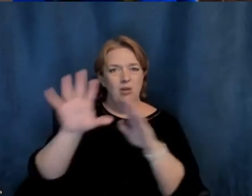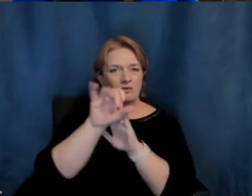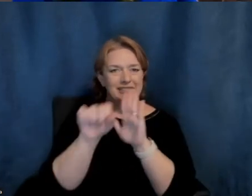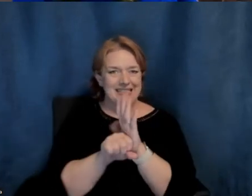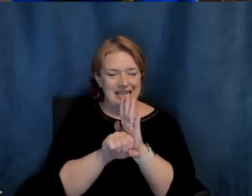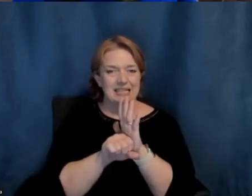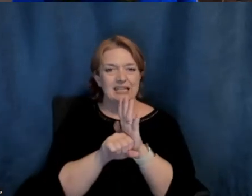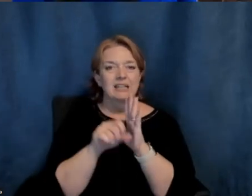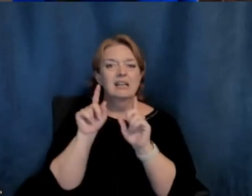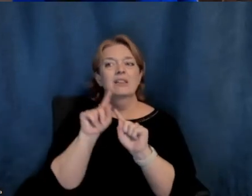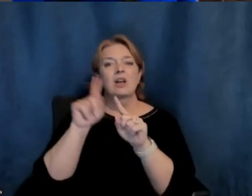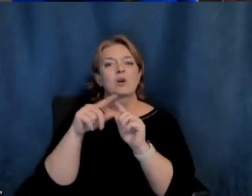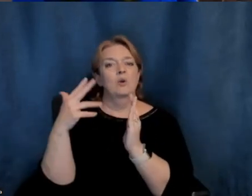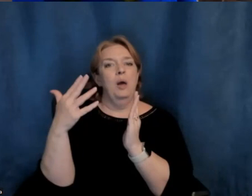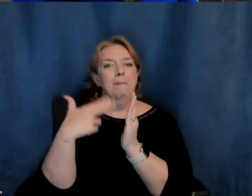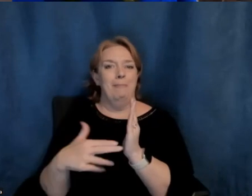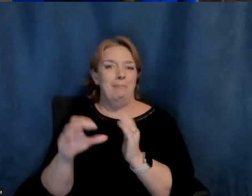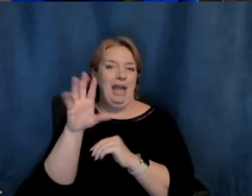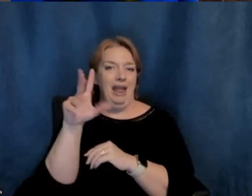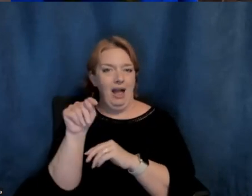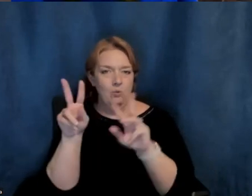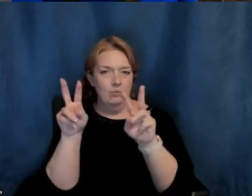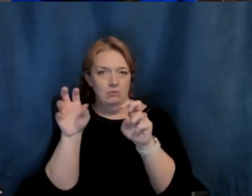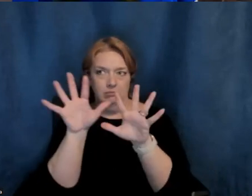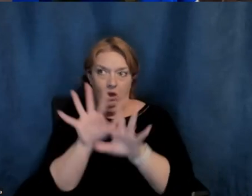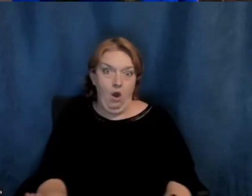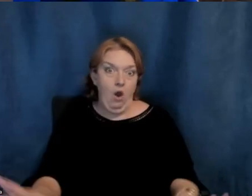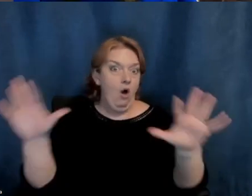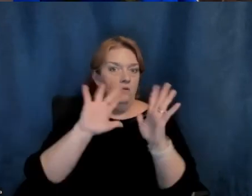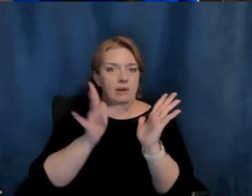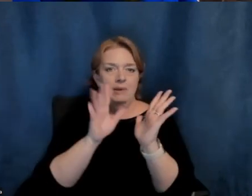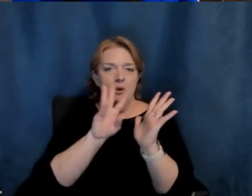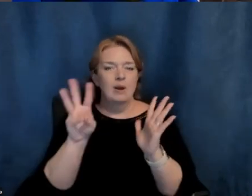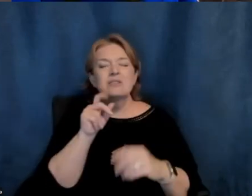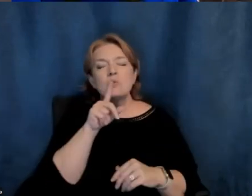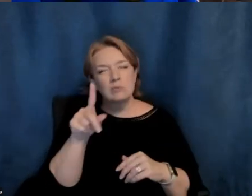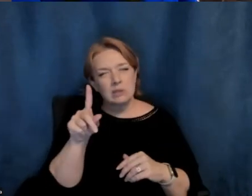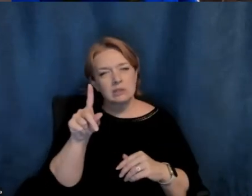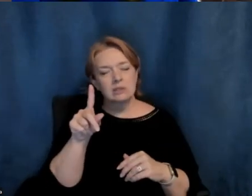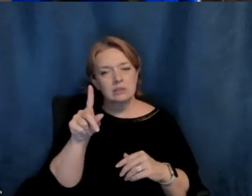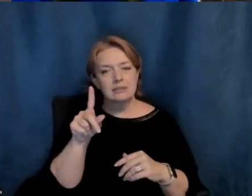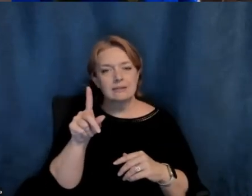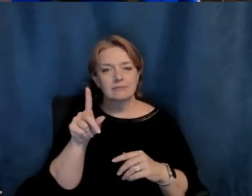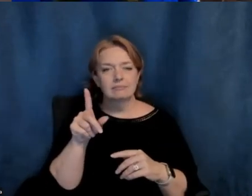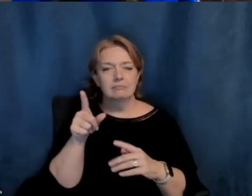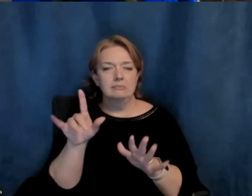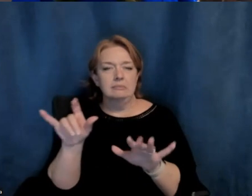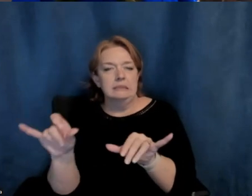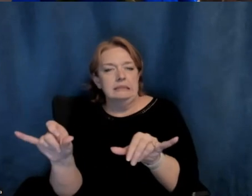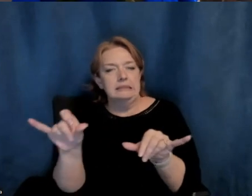paintouts all over the Midwest. So, in that regard, they are similar.